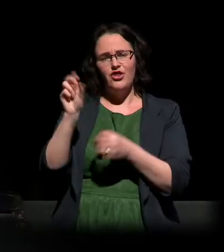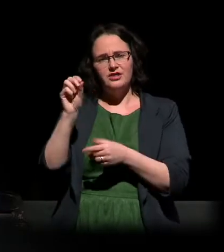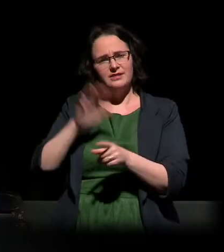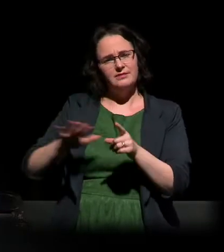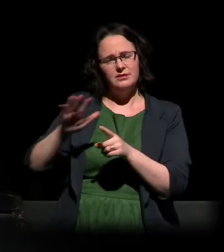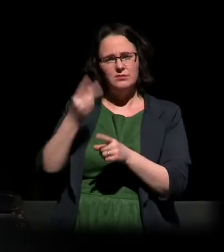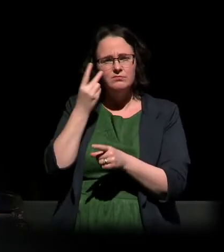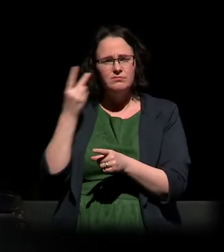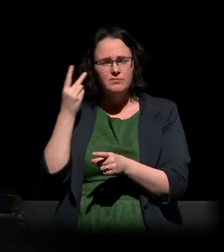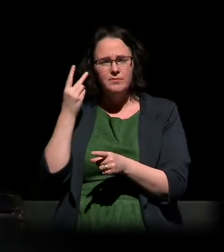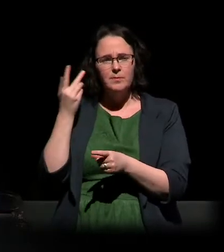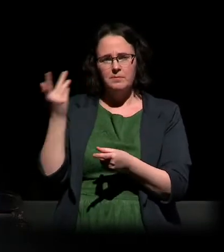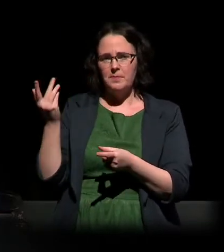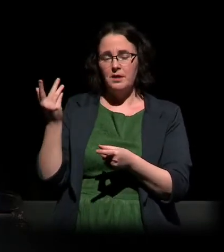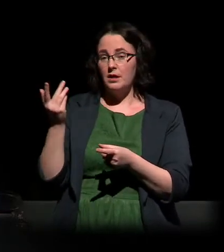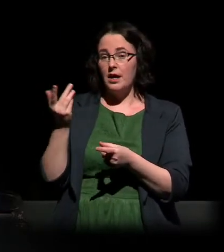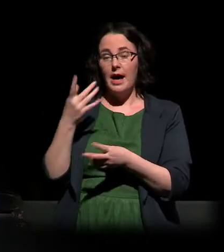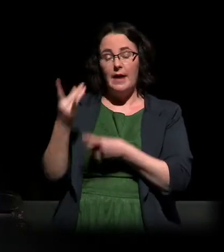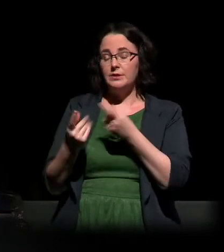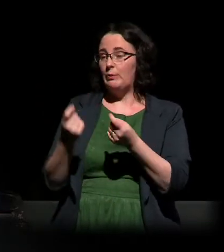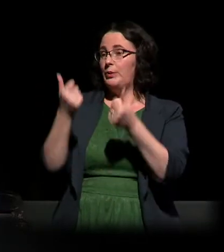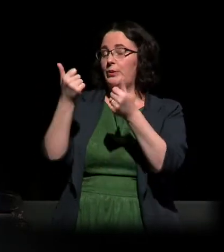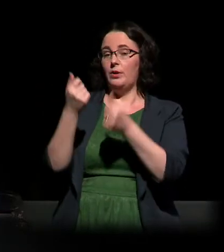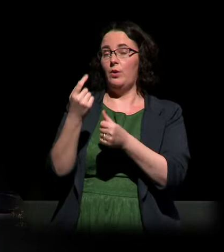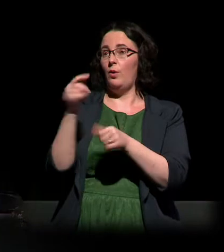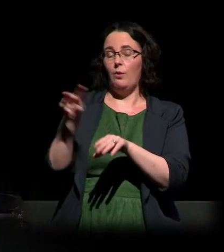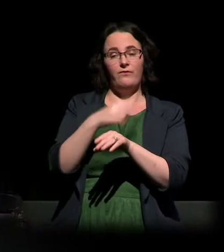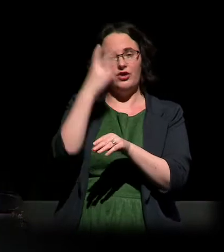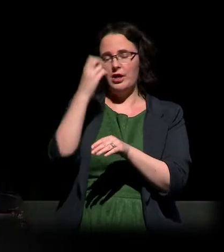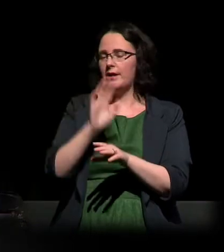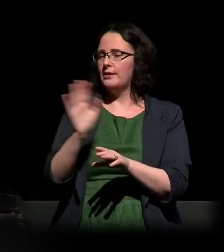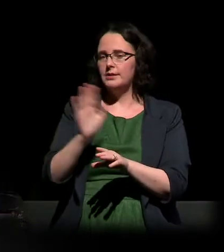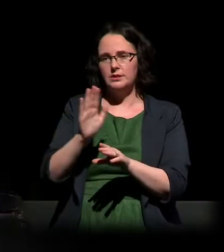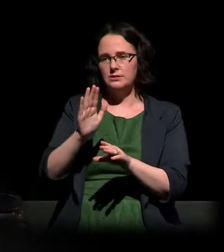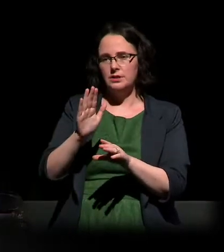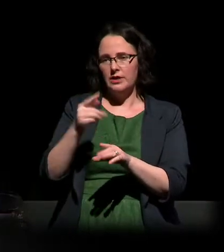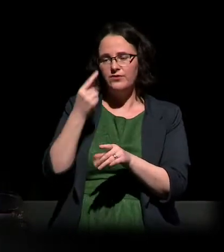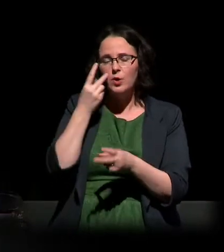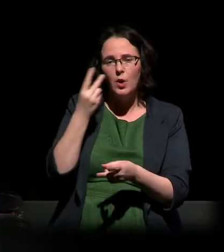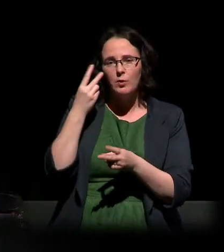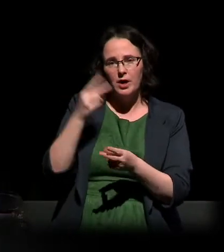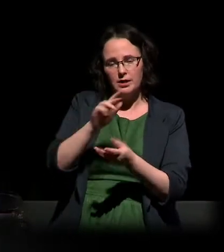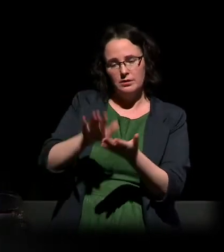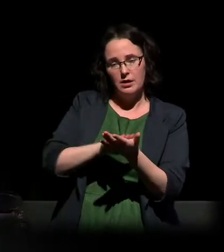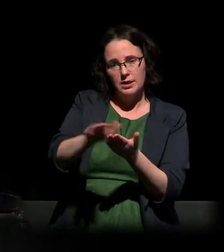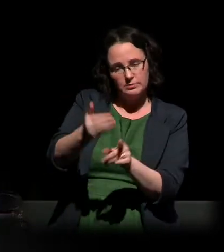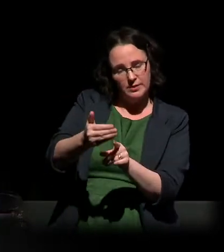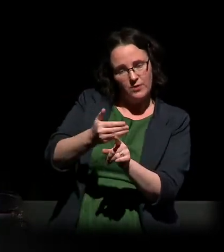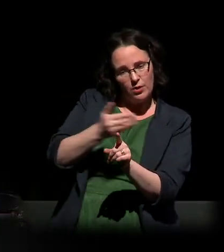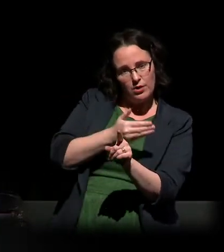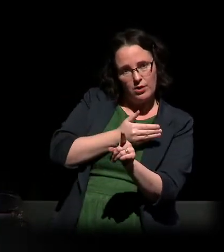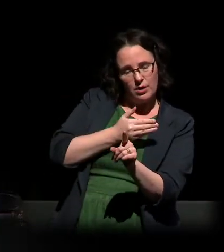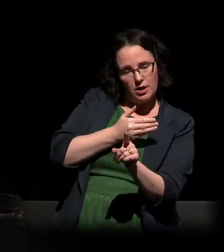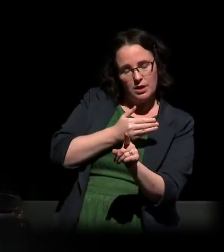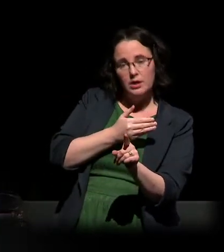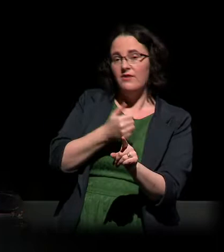happen overnight. Long before people lost their lives, Jewish people were first stripped of their social